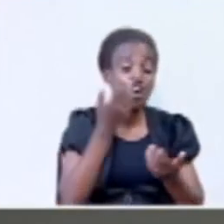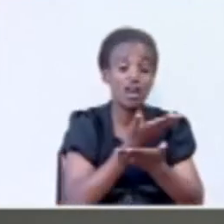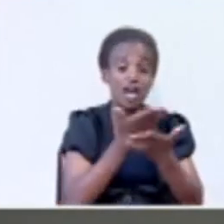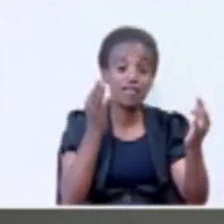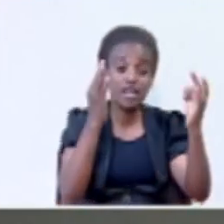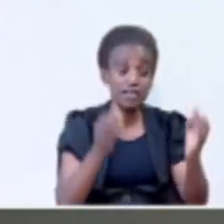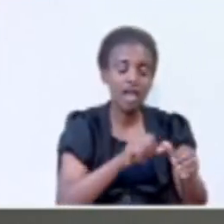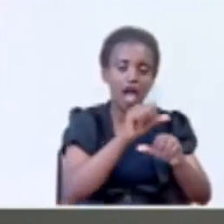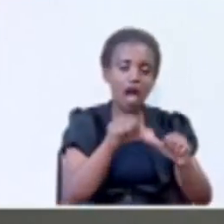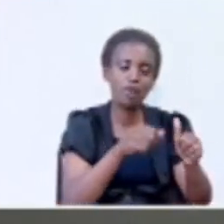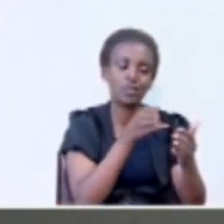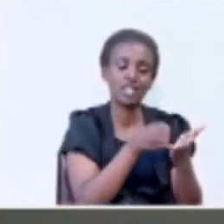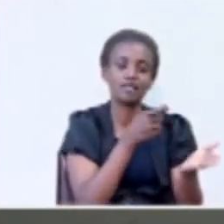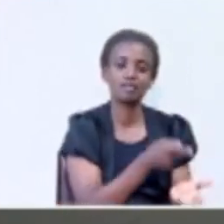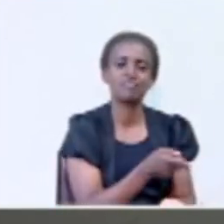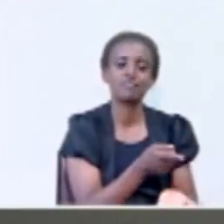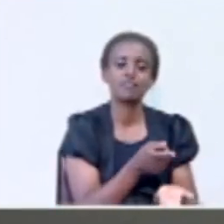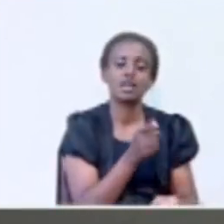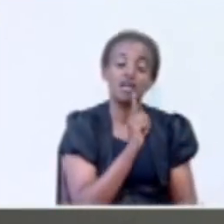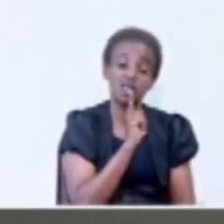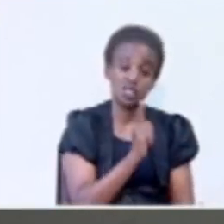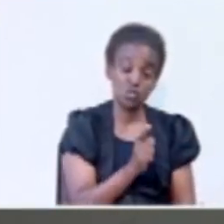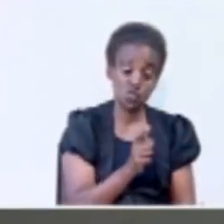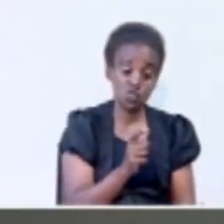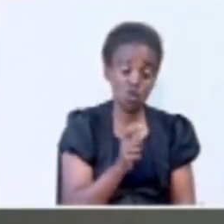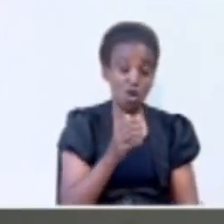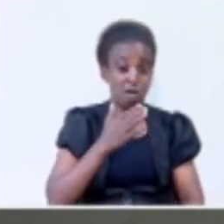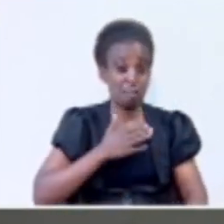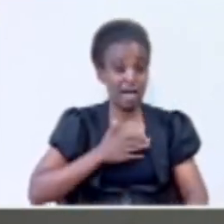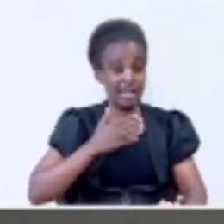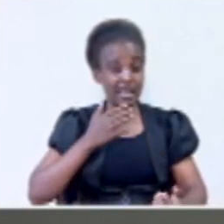that is raised about it. So, my dear friend,